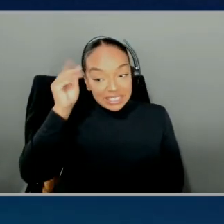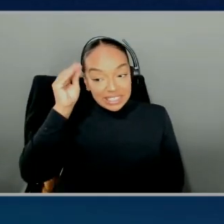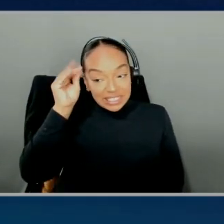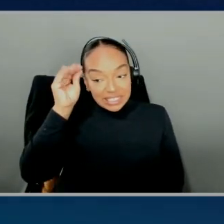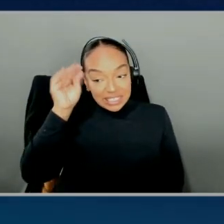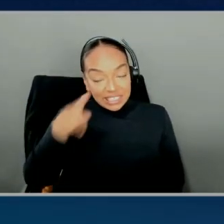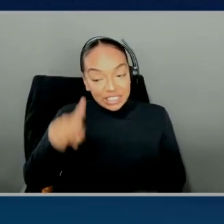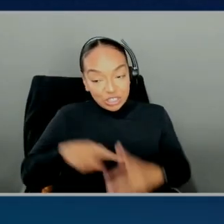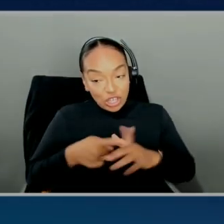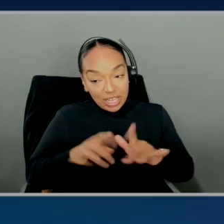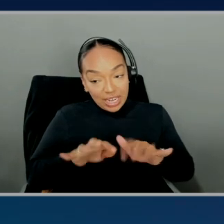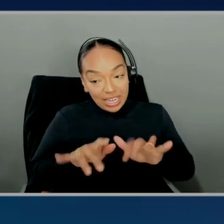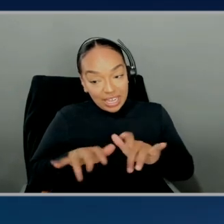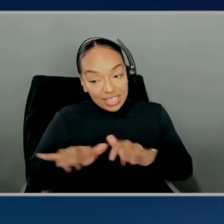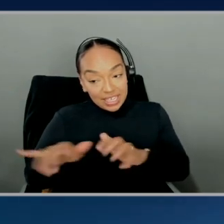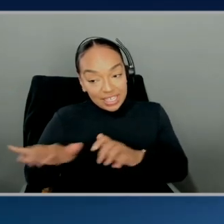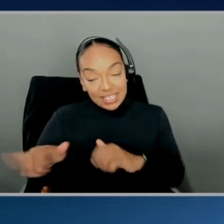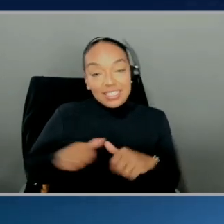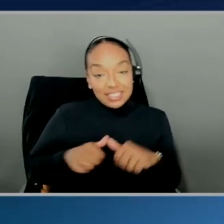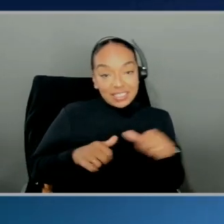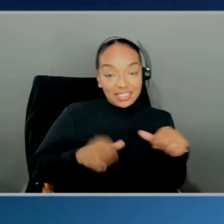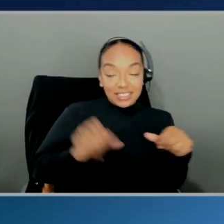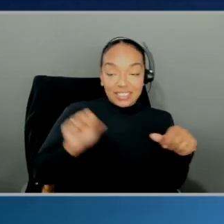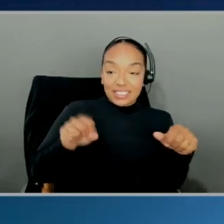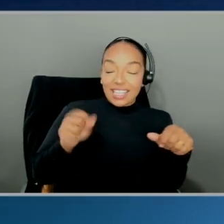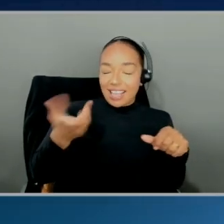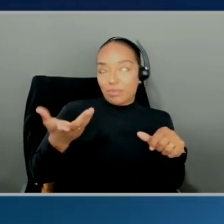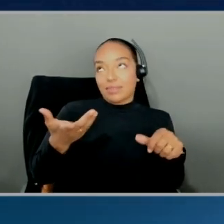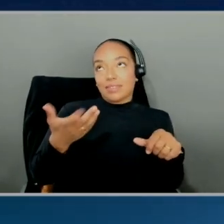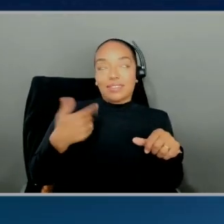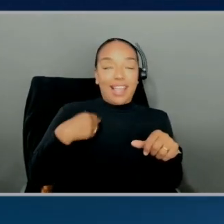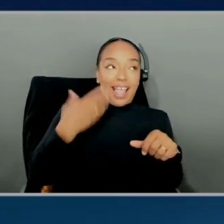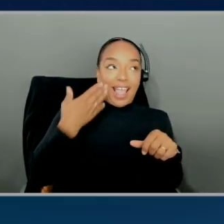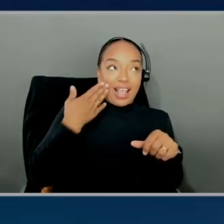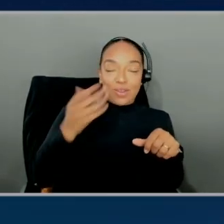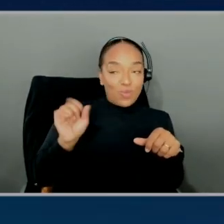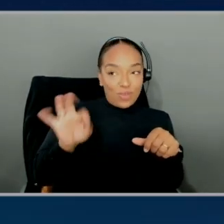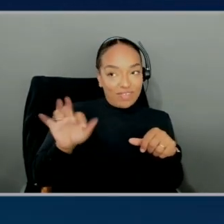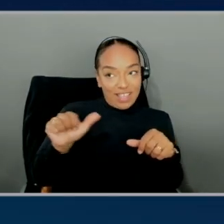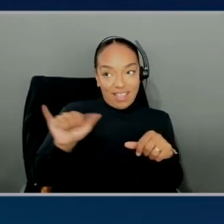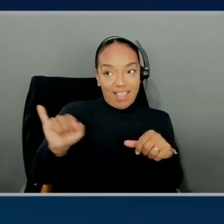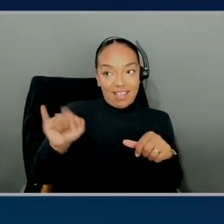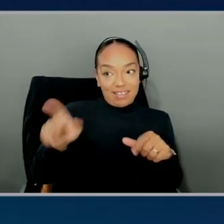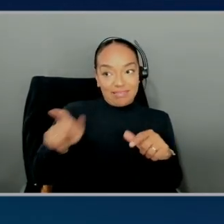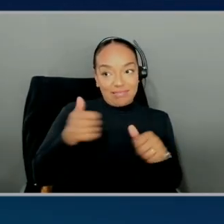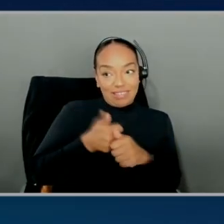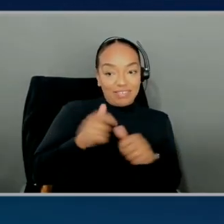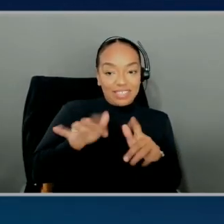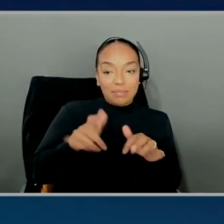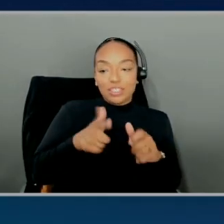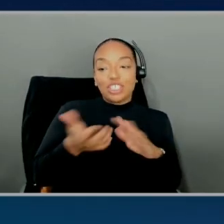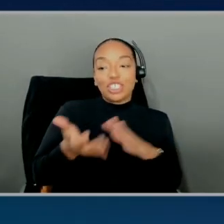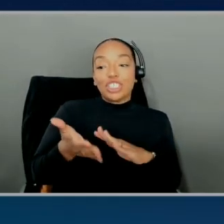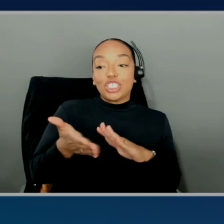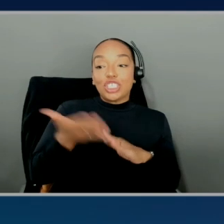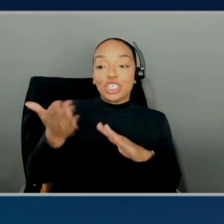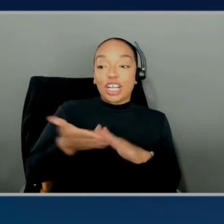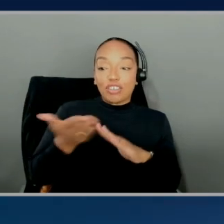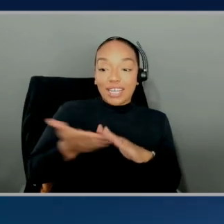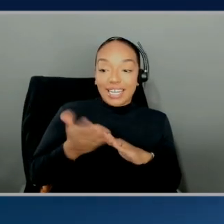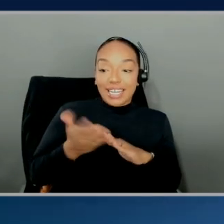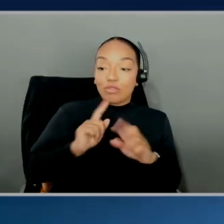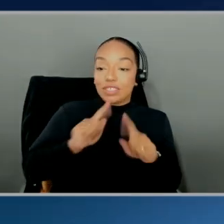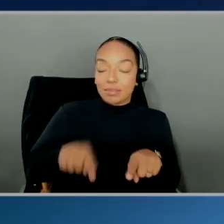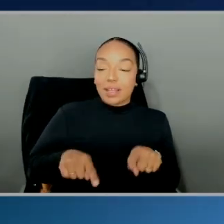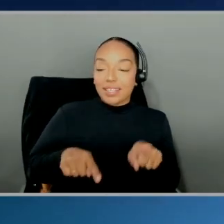He is. Well, I don't know if AI's type. He's generating a response. Generating. Okay. Actually, there's an AI on